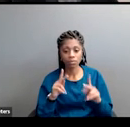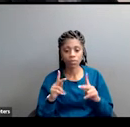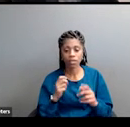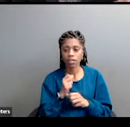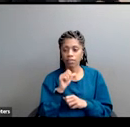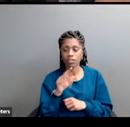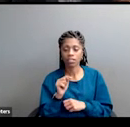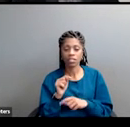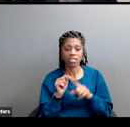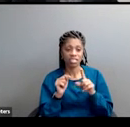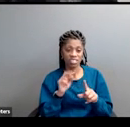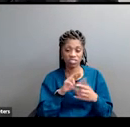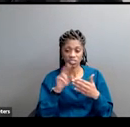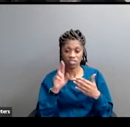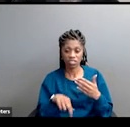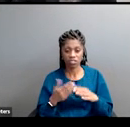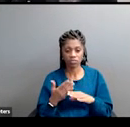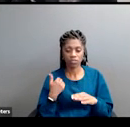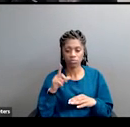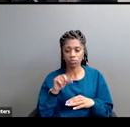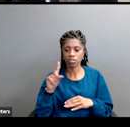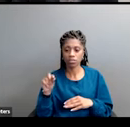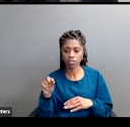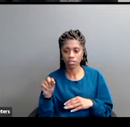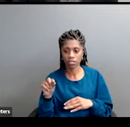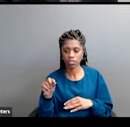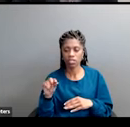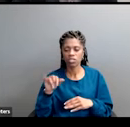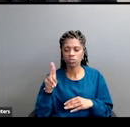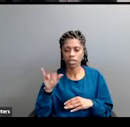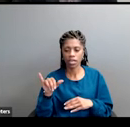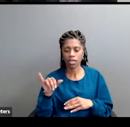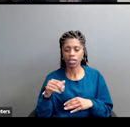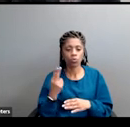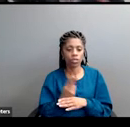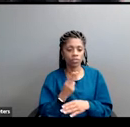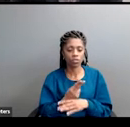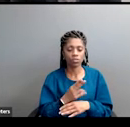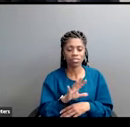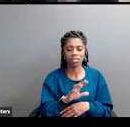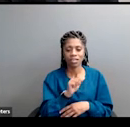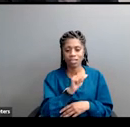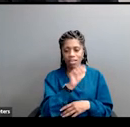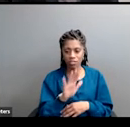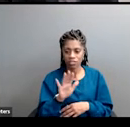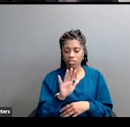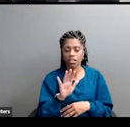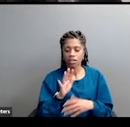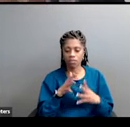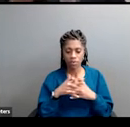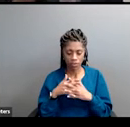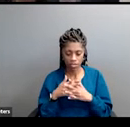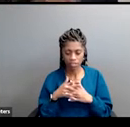from July 2020. We've done other tests with Asian Americans and Native Americans. Similar results.